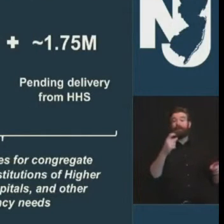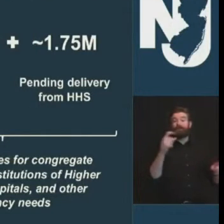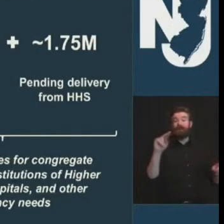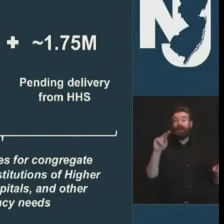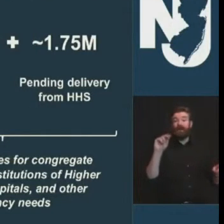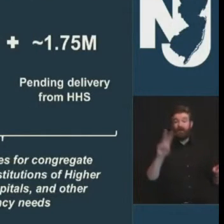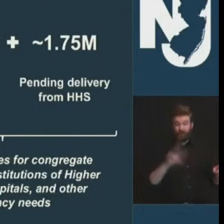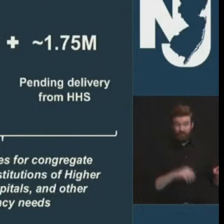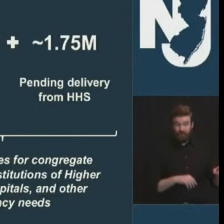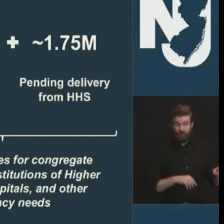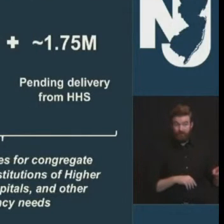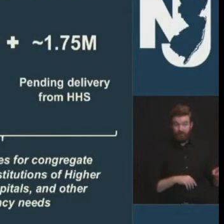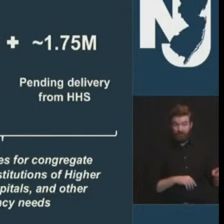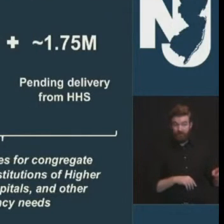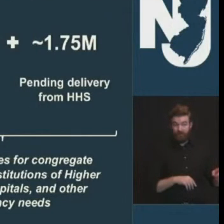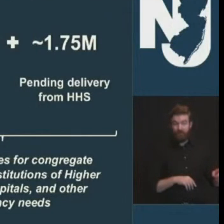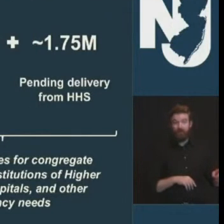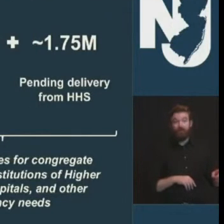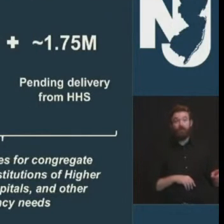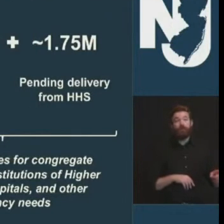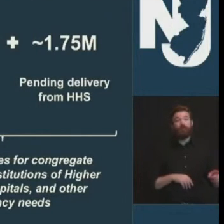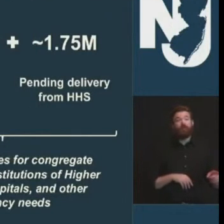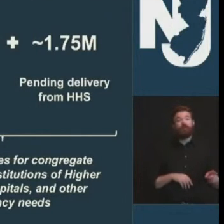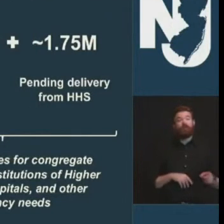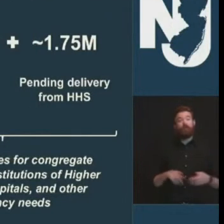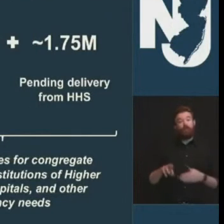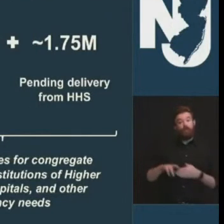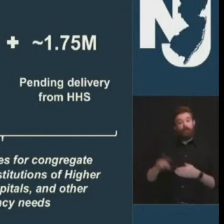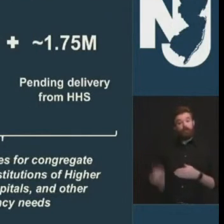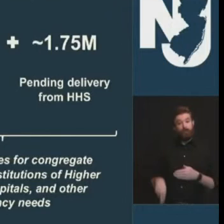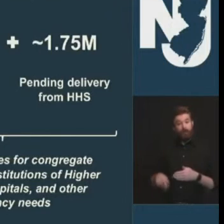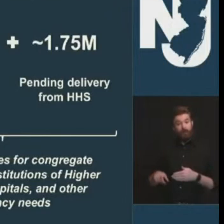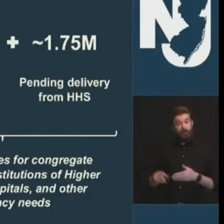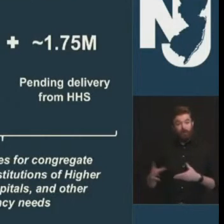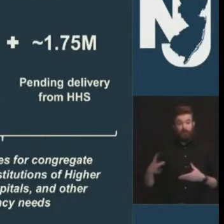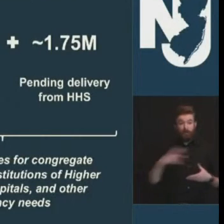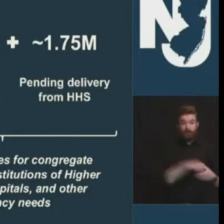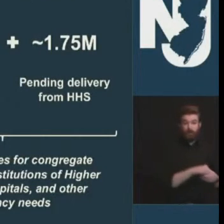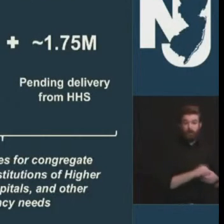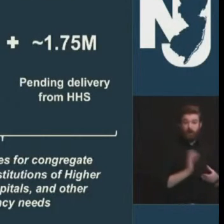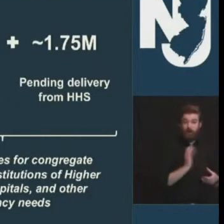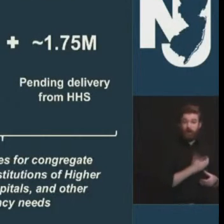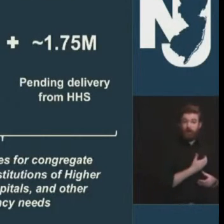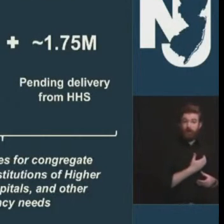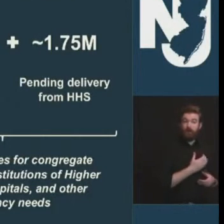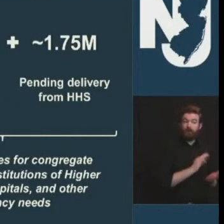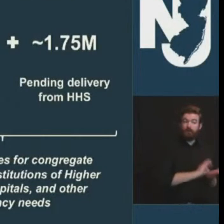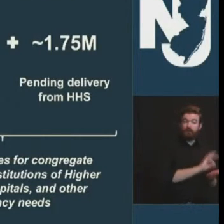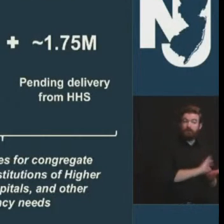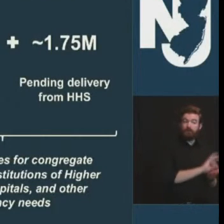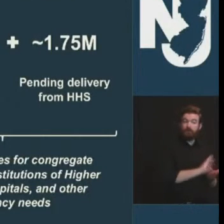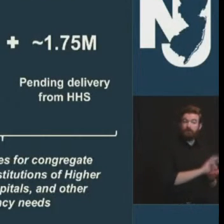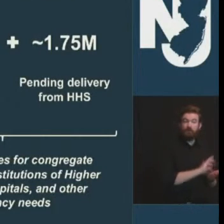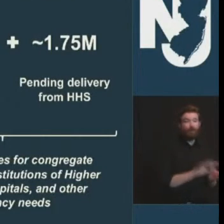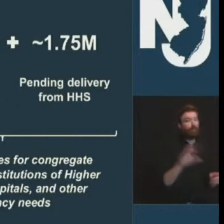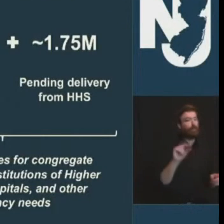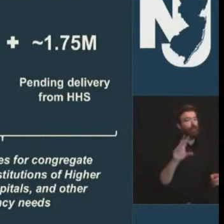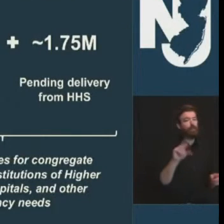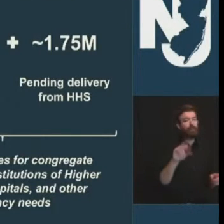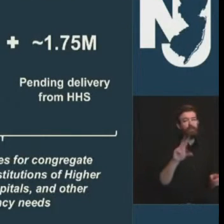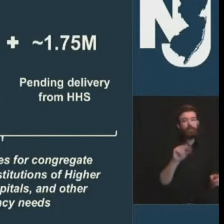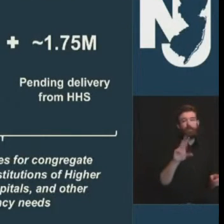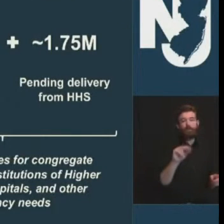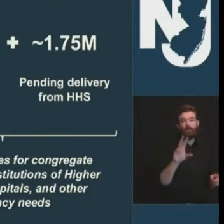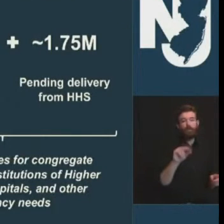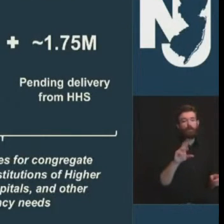results do not fit into any health care databases either in new jersey or anywhere else but we're working very hard on fixing that addressing